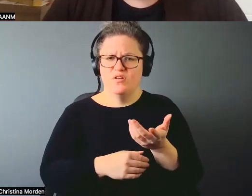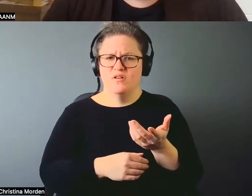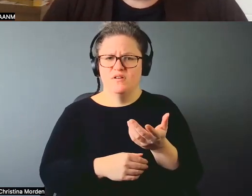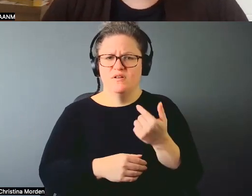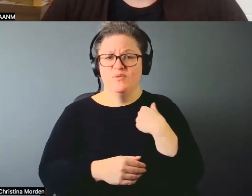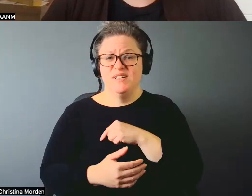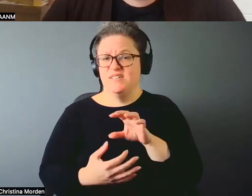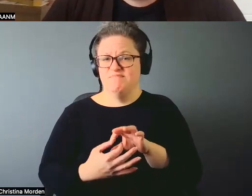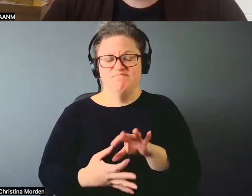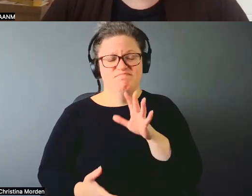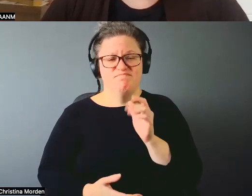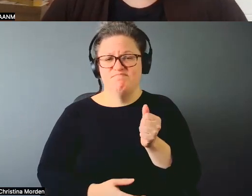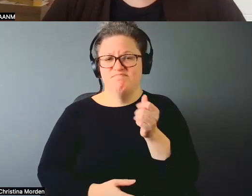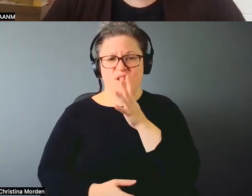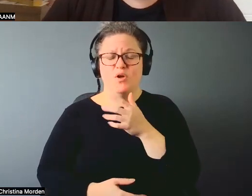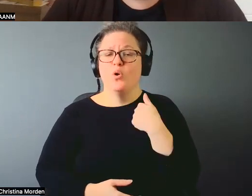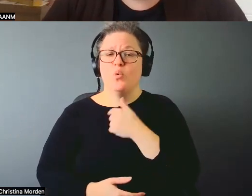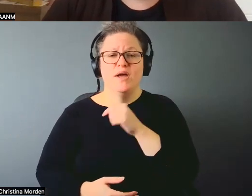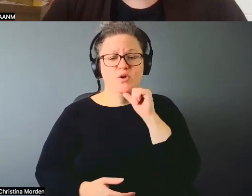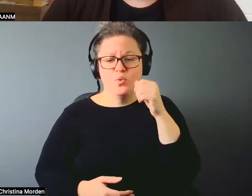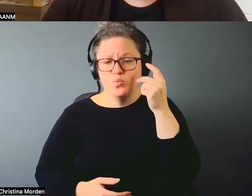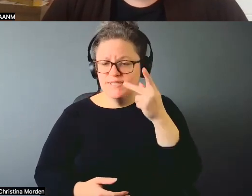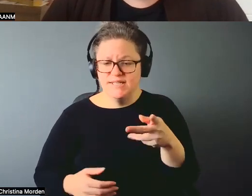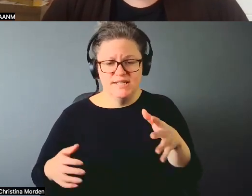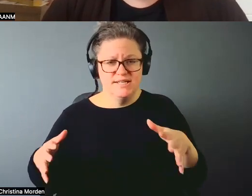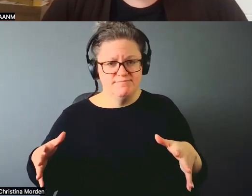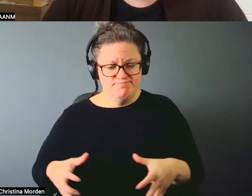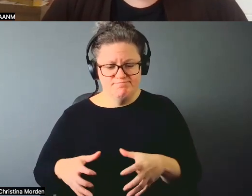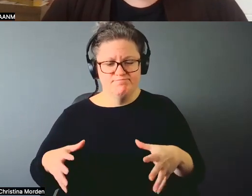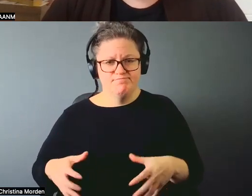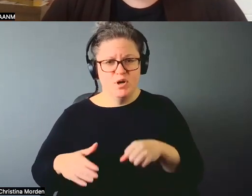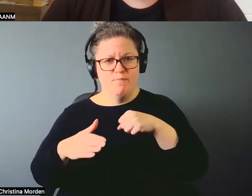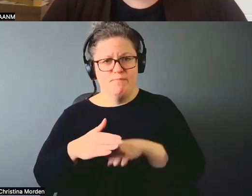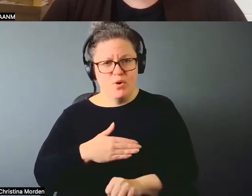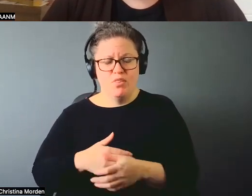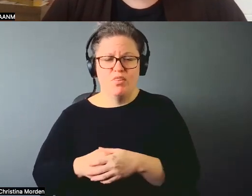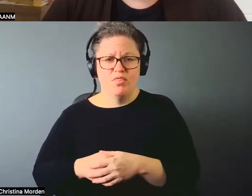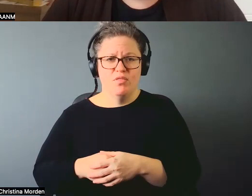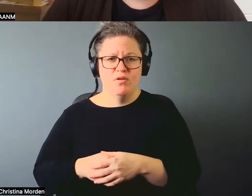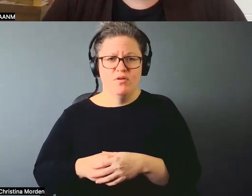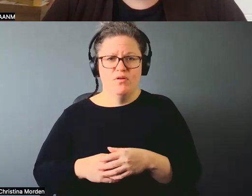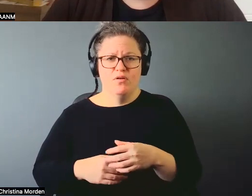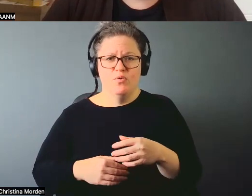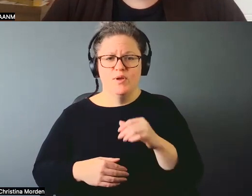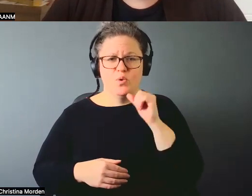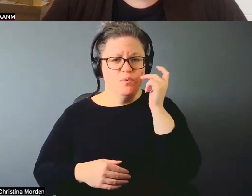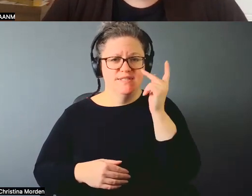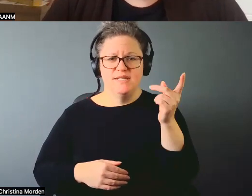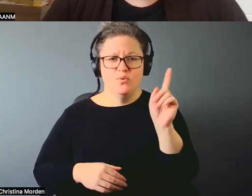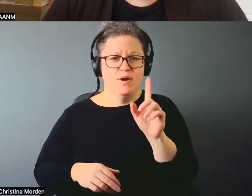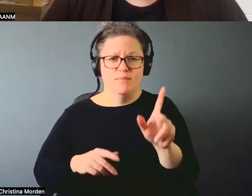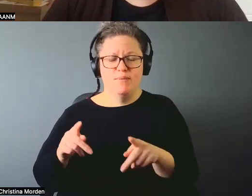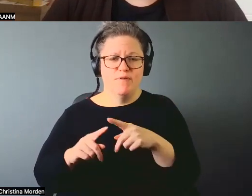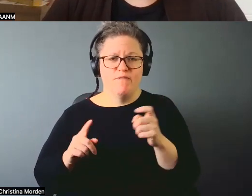seeing birth, not seeing where you came from. Like the visual effect of having children participate